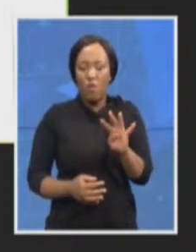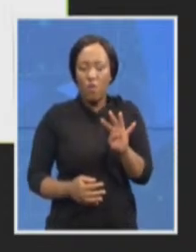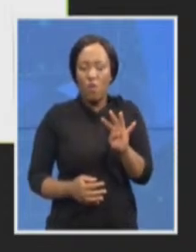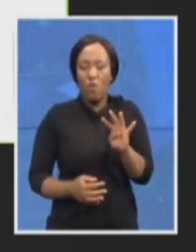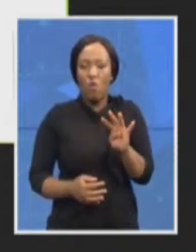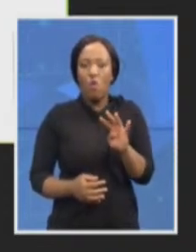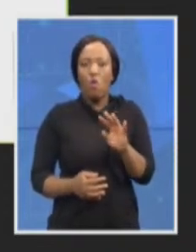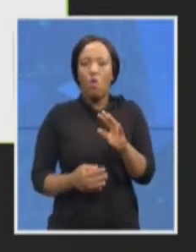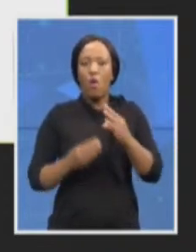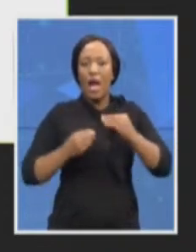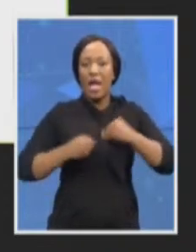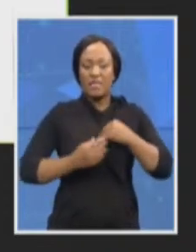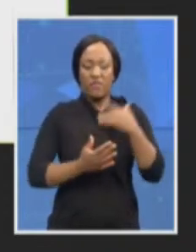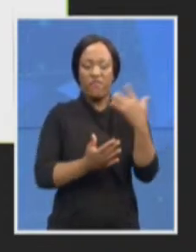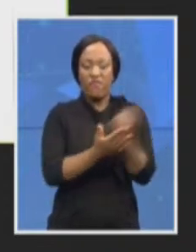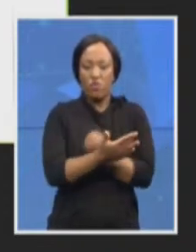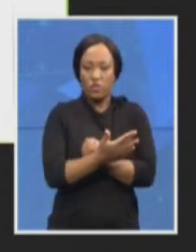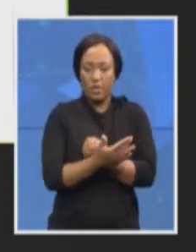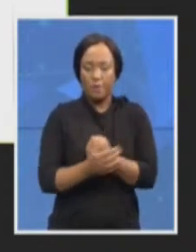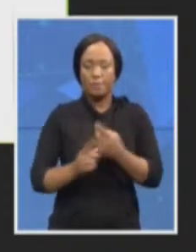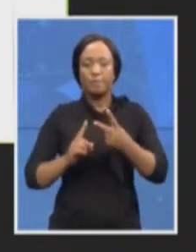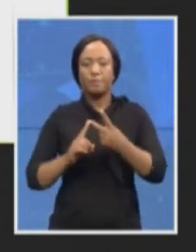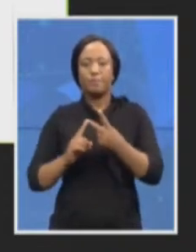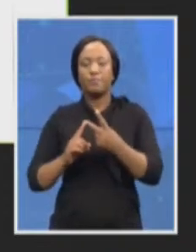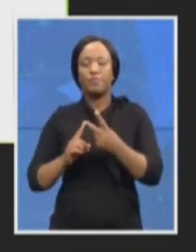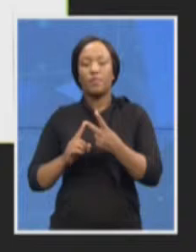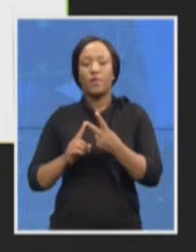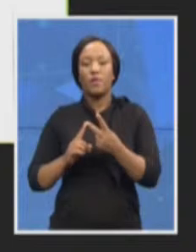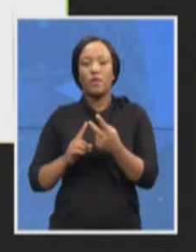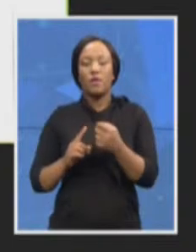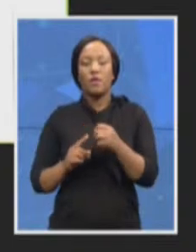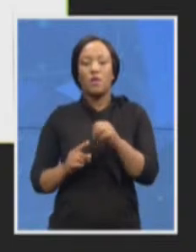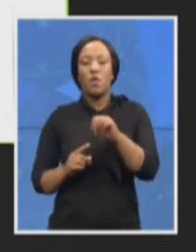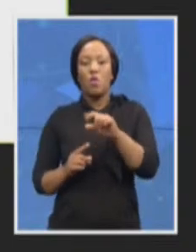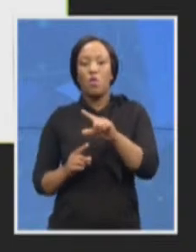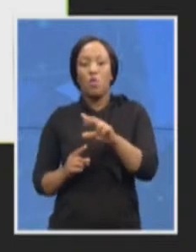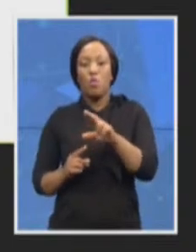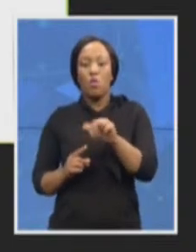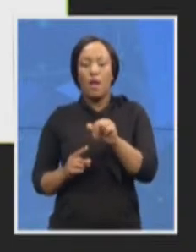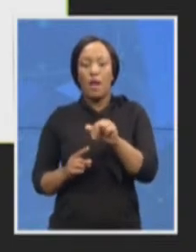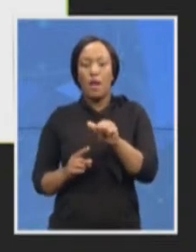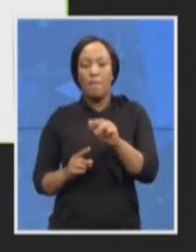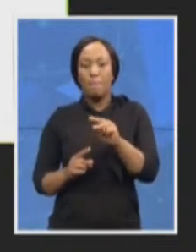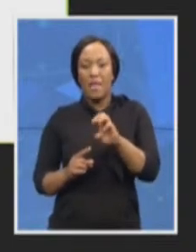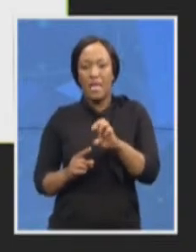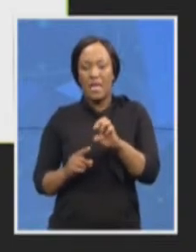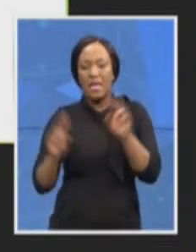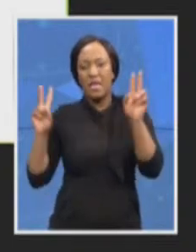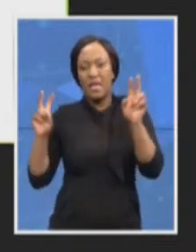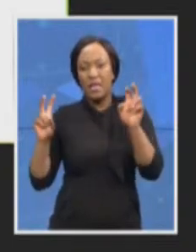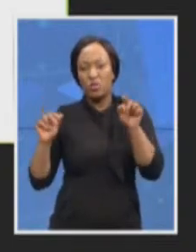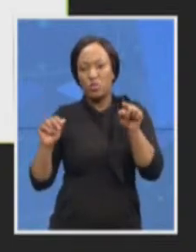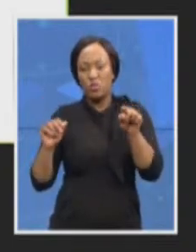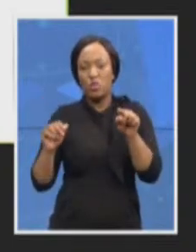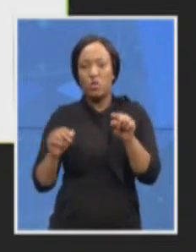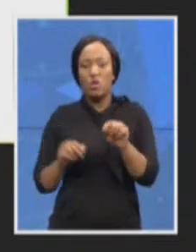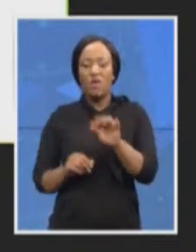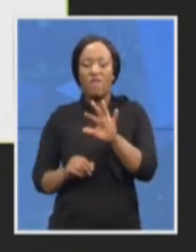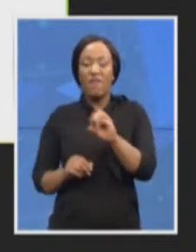as far as the Lulani matter is concerned, which is over 500 million, and